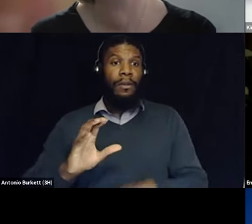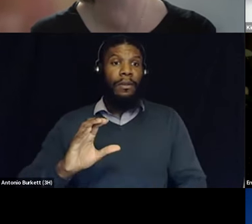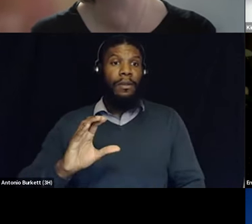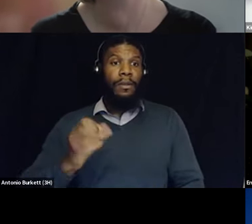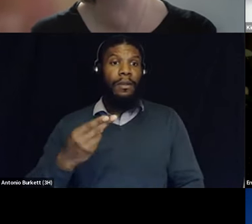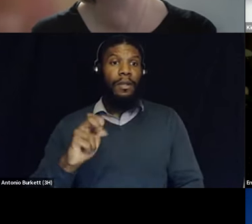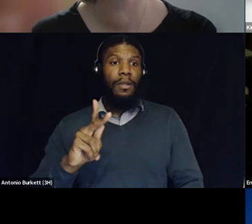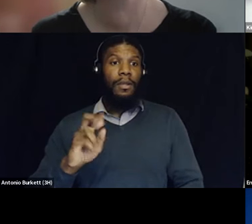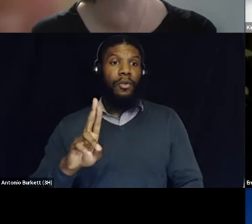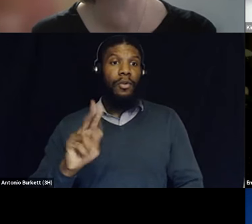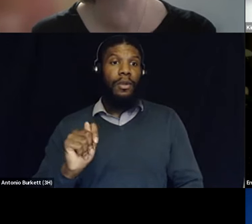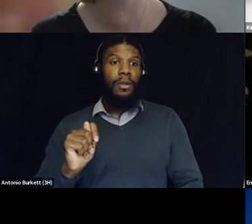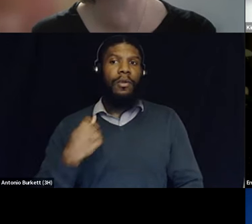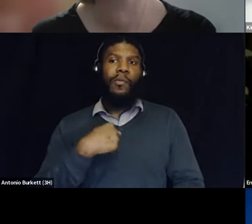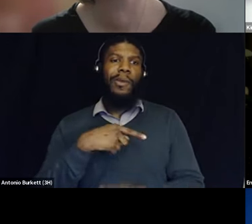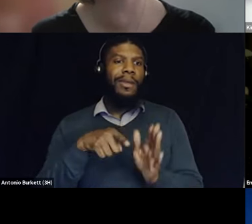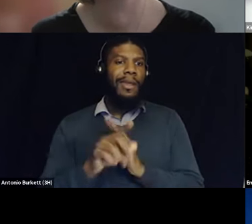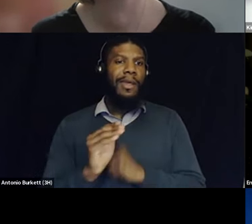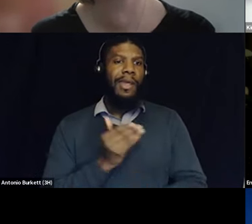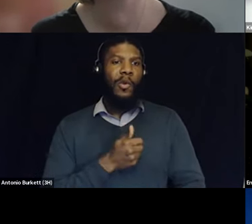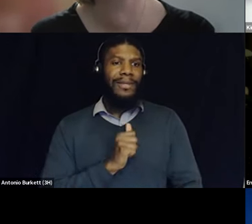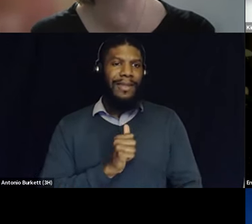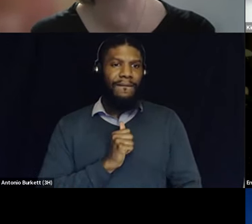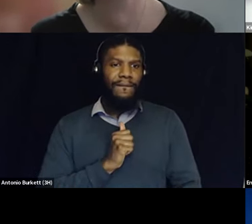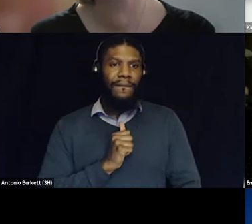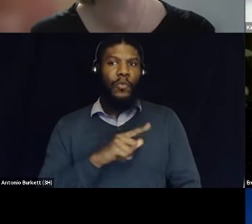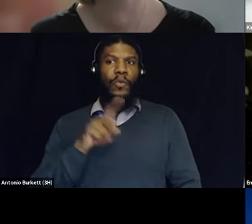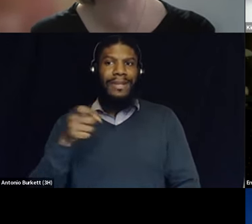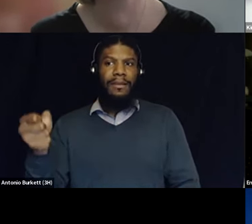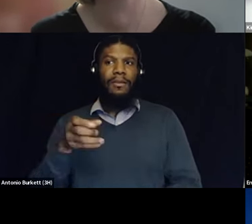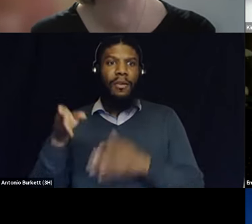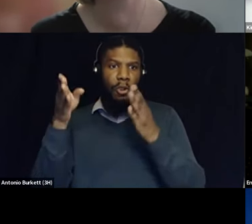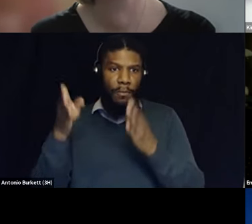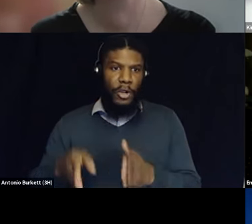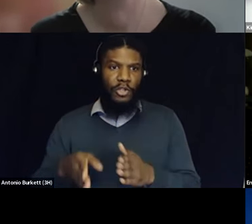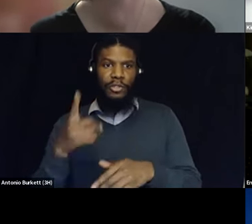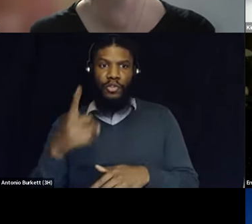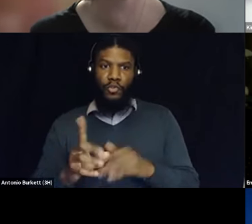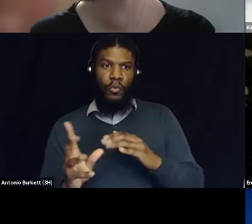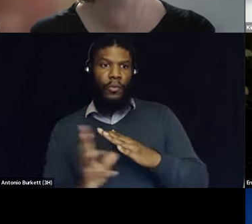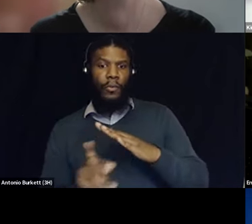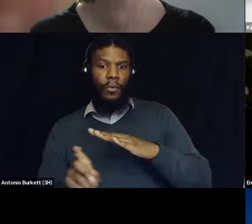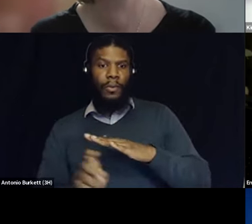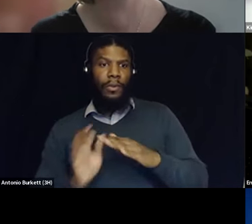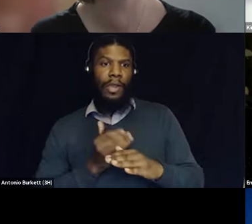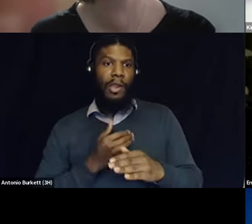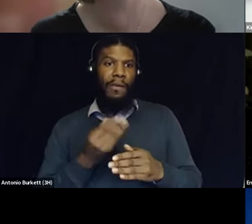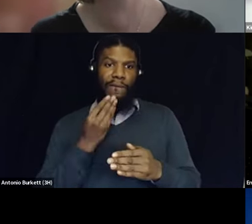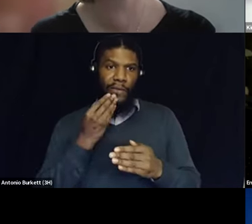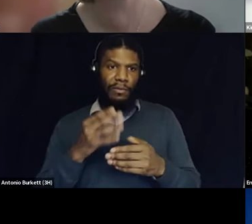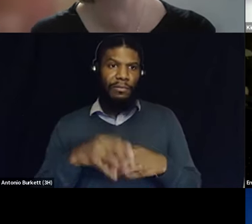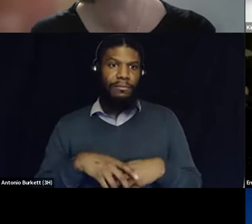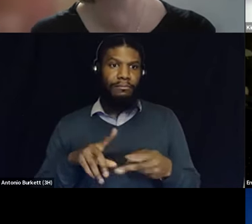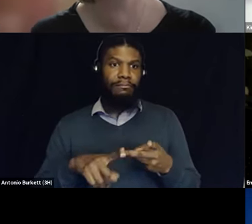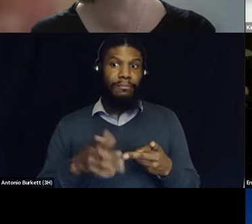demand that they have somebody at these counters to check us out i used to be a toll collector there's no more tolls i made a